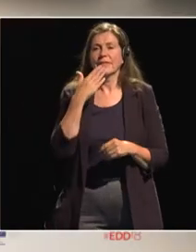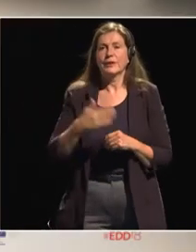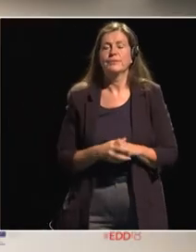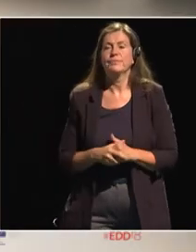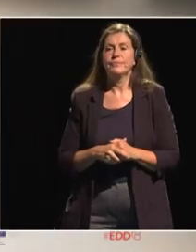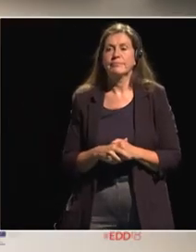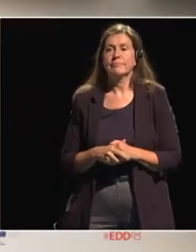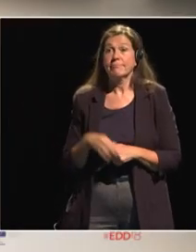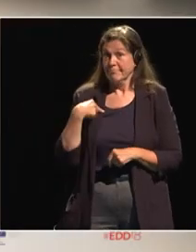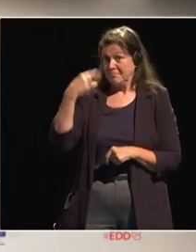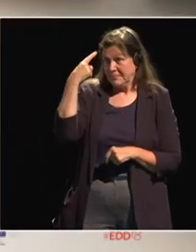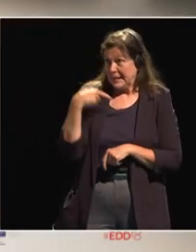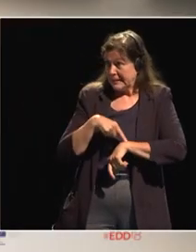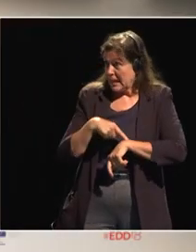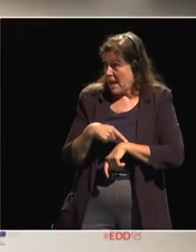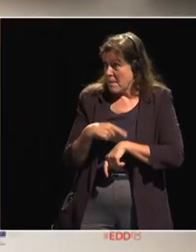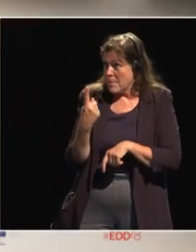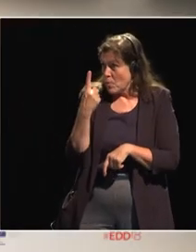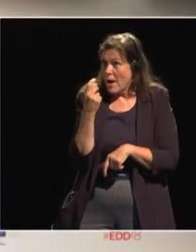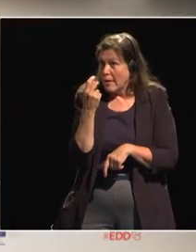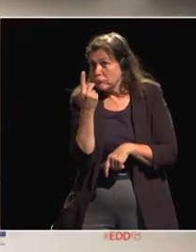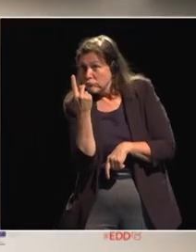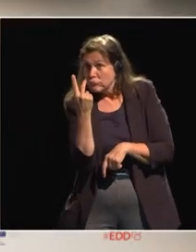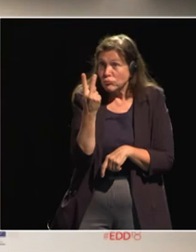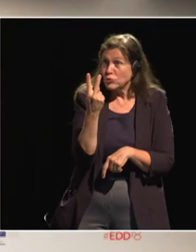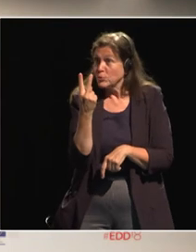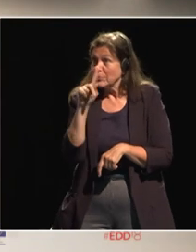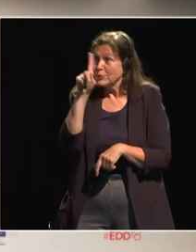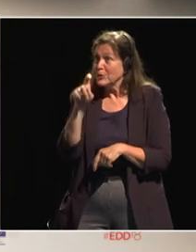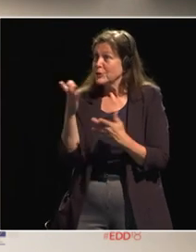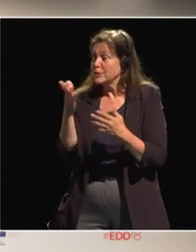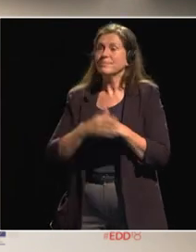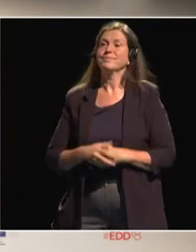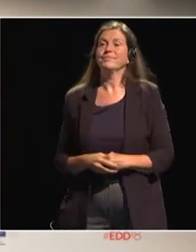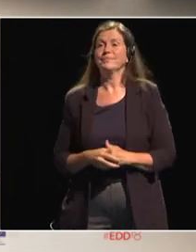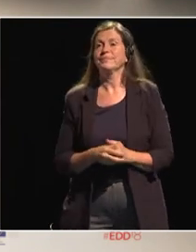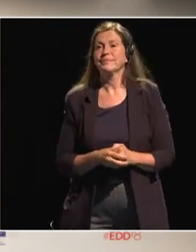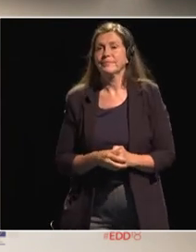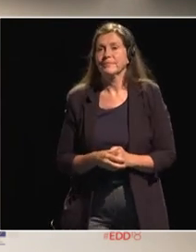we have time for another quick uh couple of questions any questions from the floor